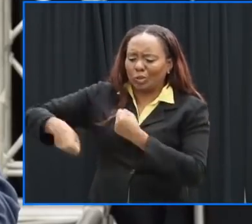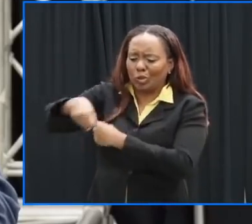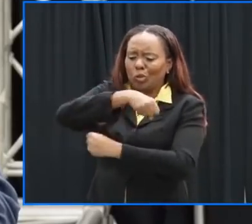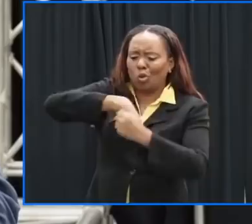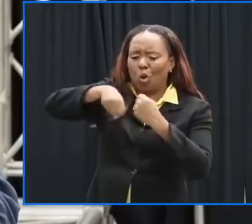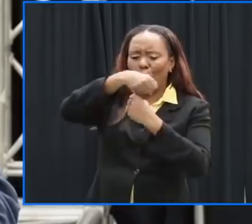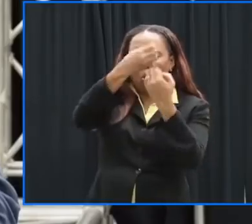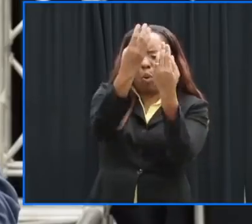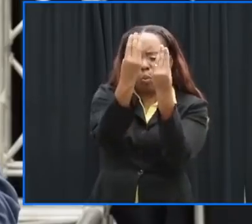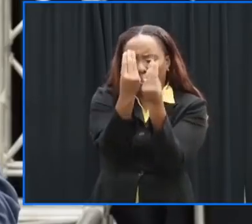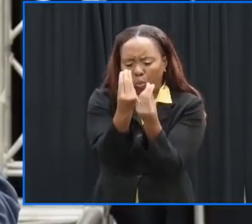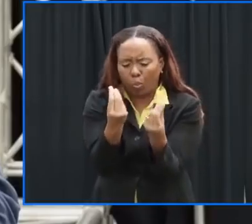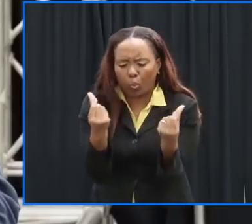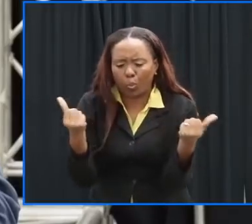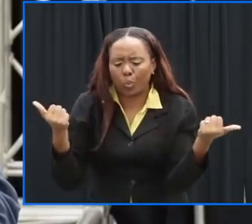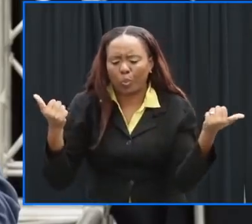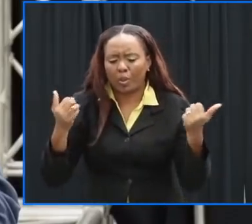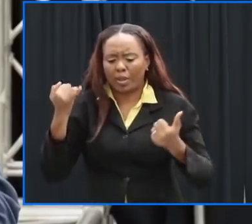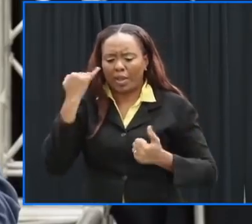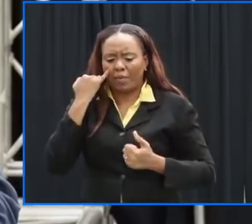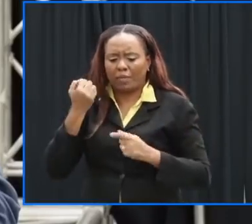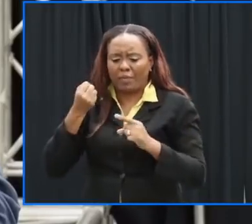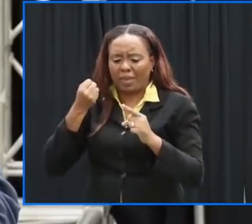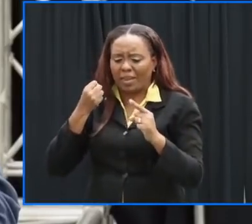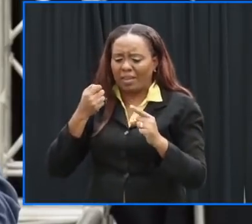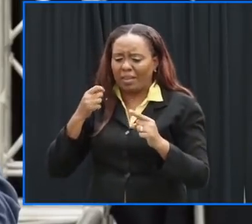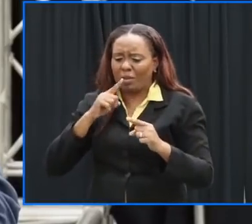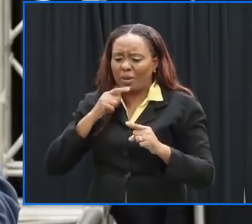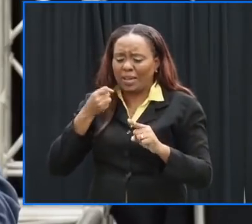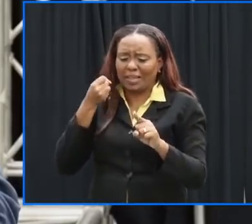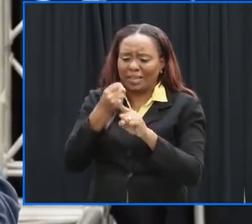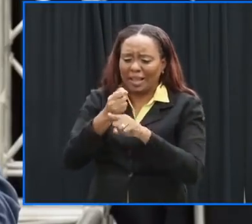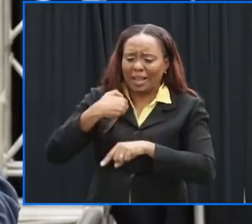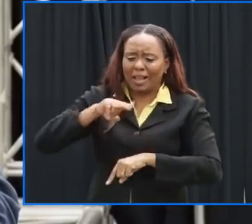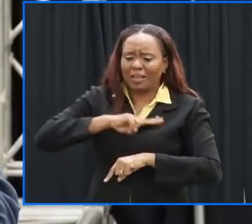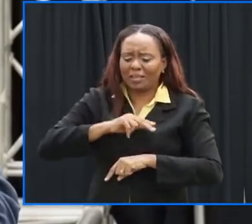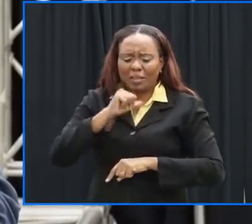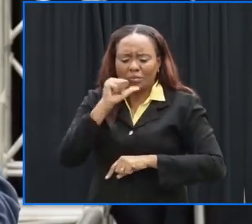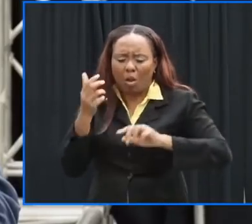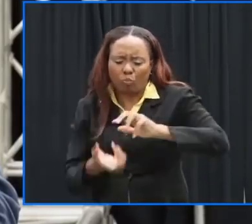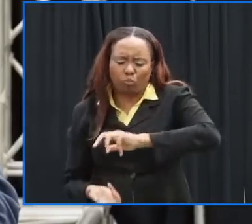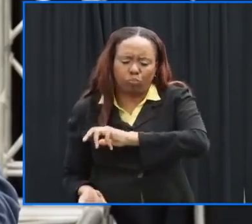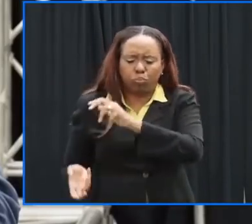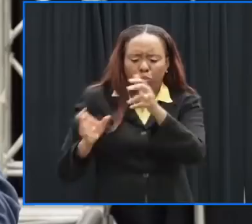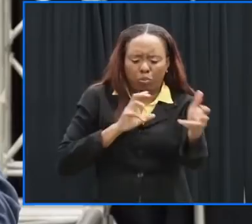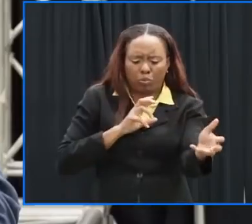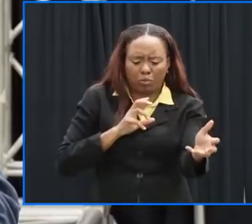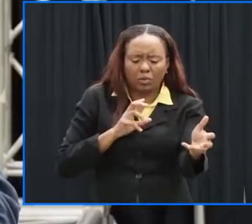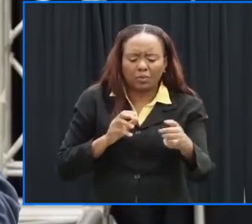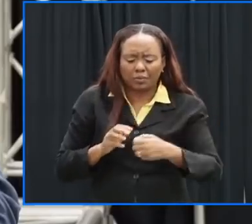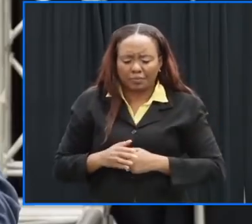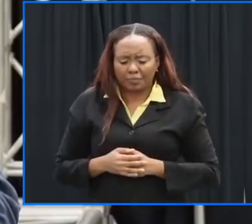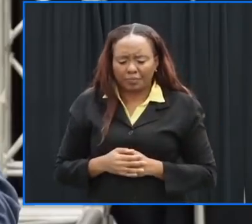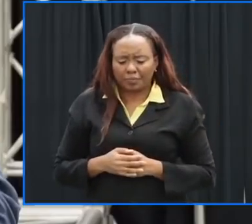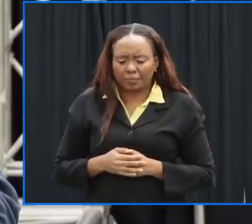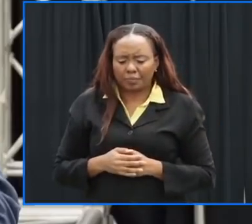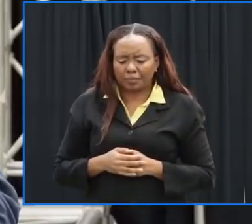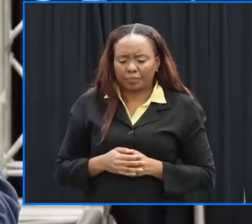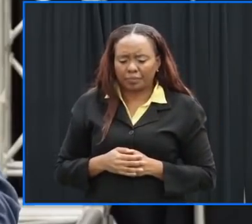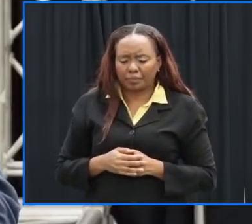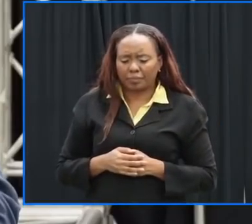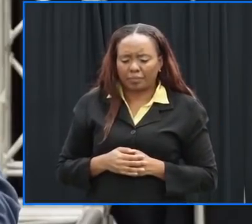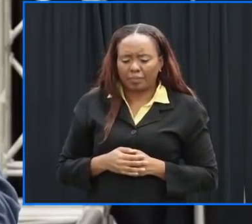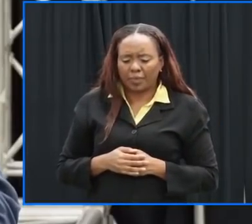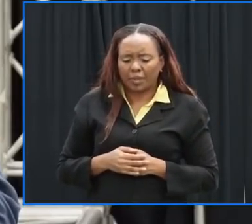us if the system must come on let it cause as little damage as possible lord i ask you please to look upon